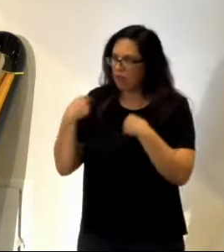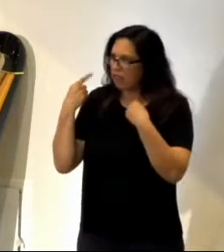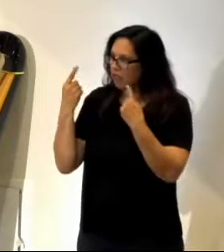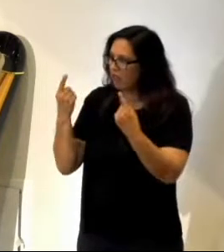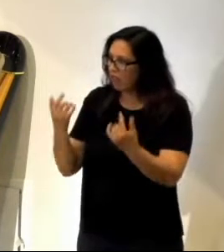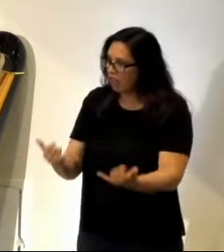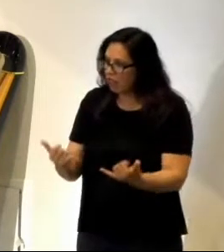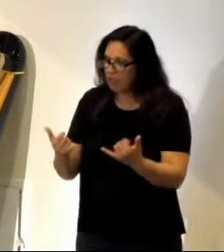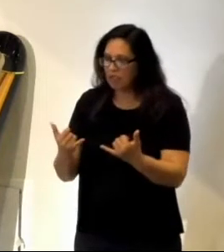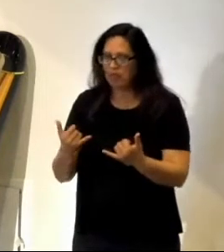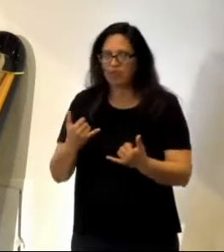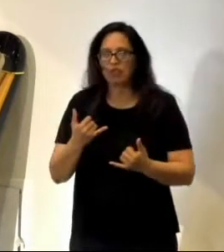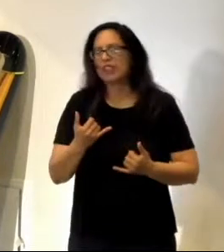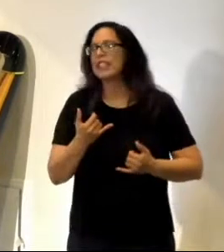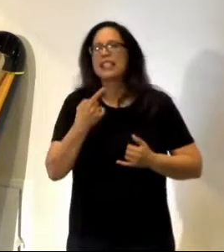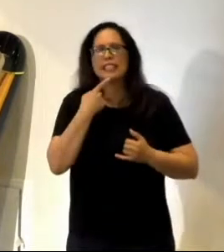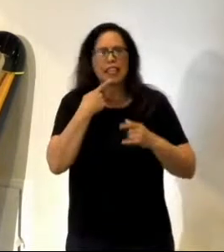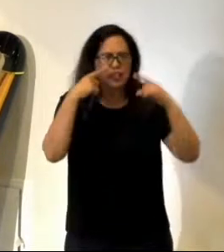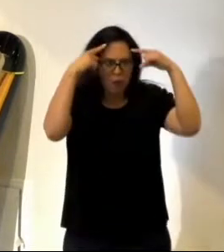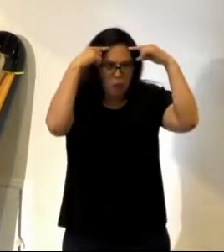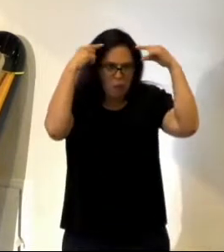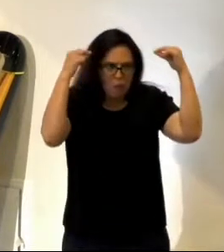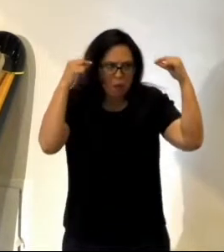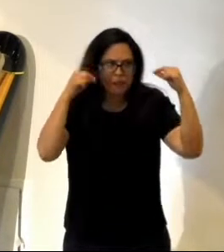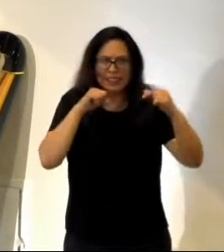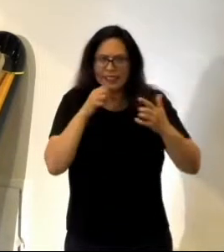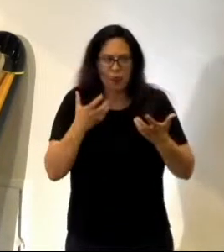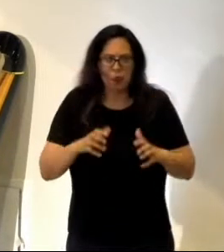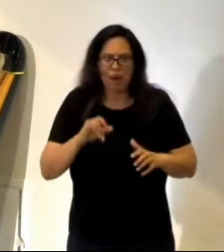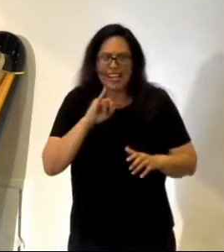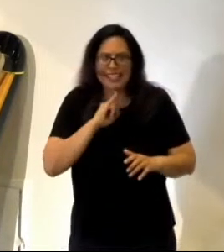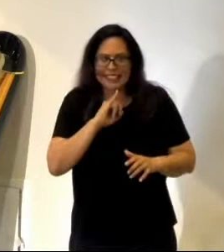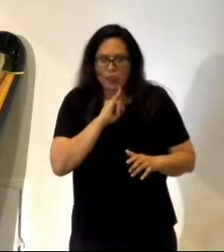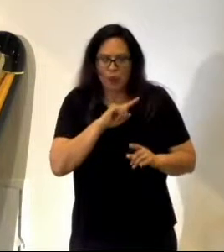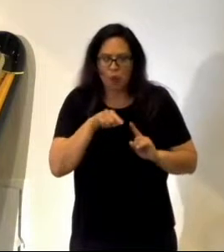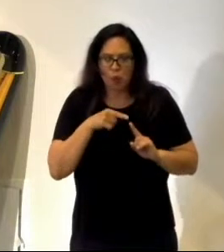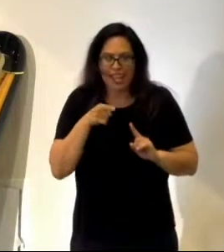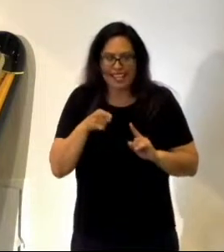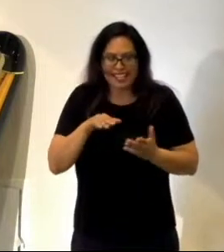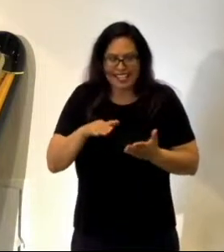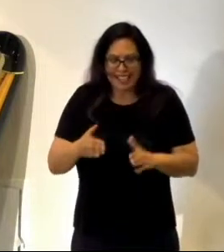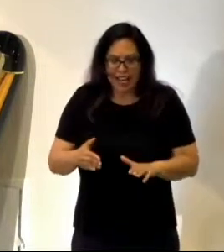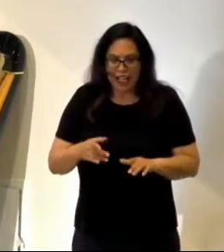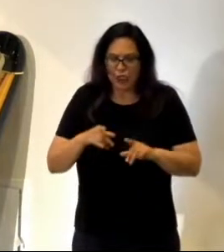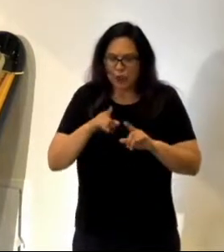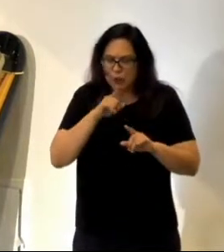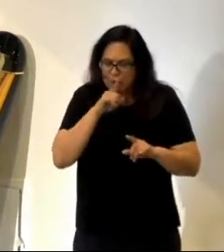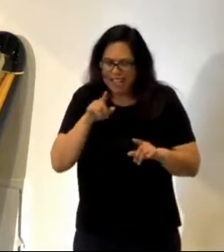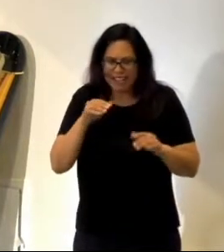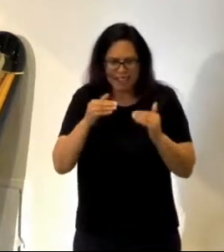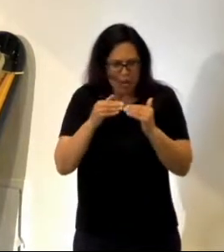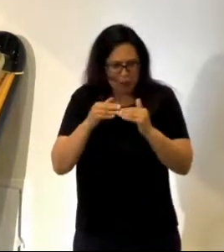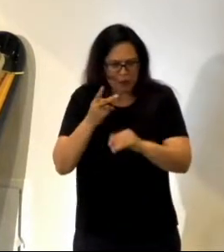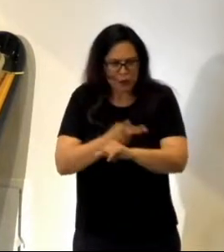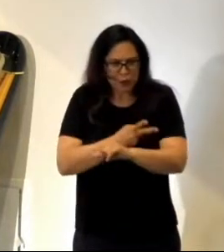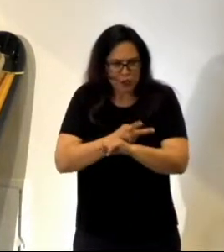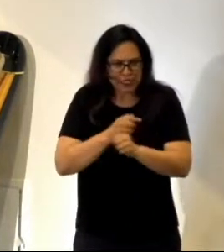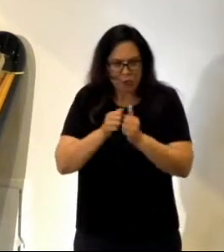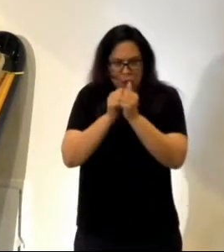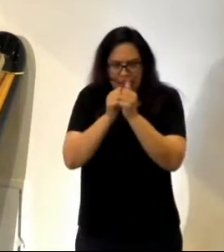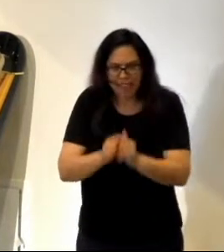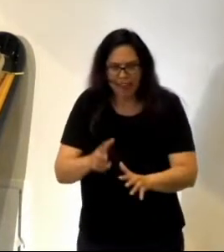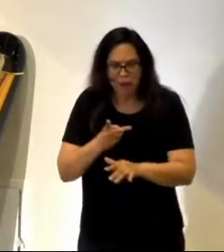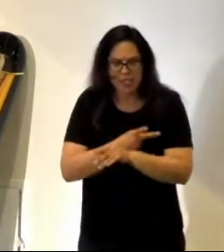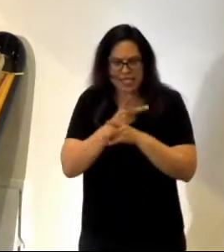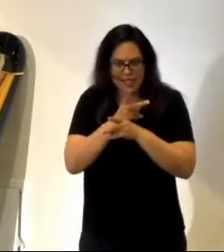27, 17 says Moses didn't want Israel, when he had died, to be as sheep without a shepherd.